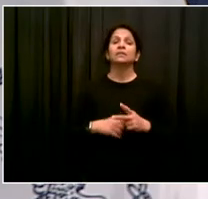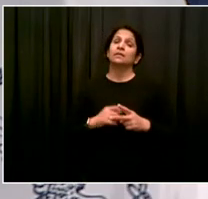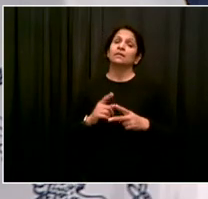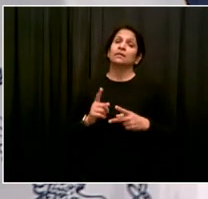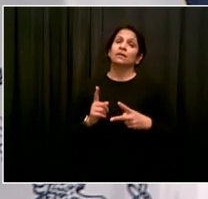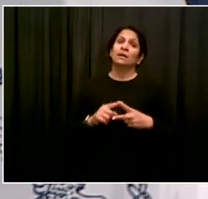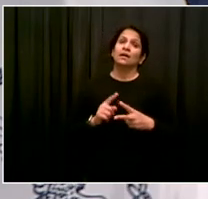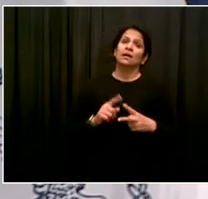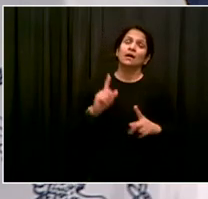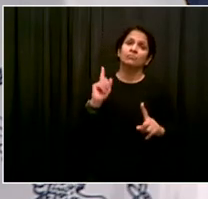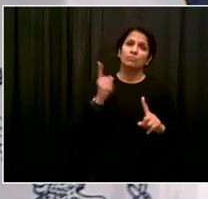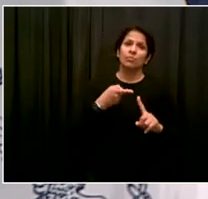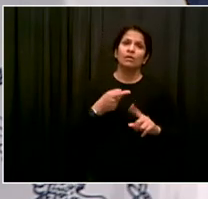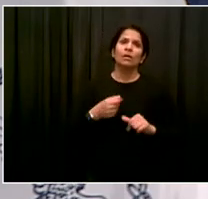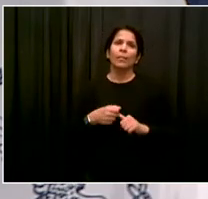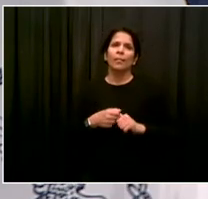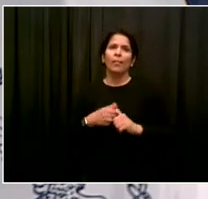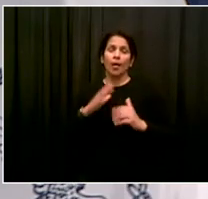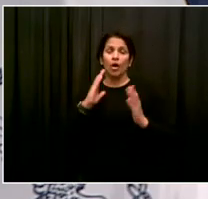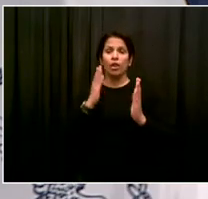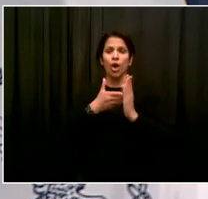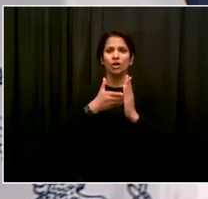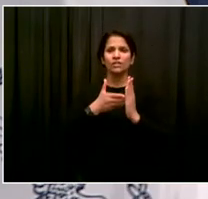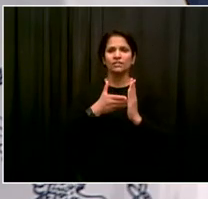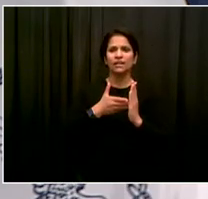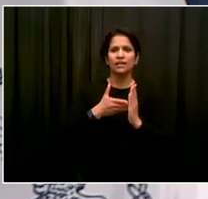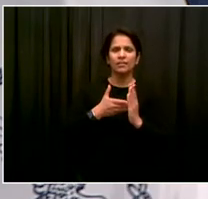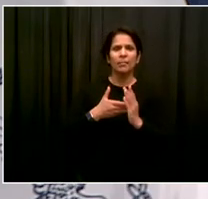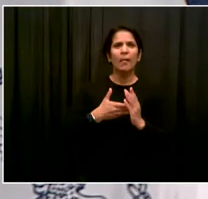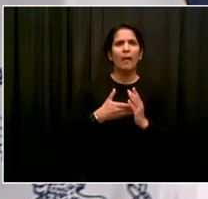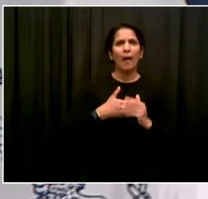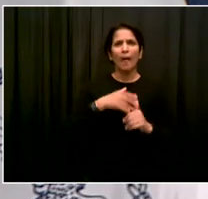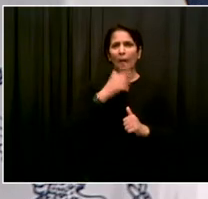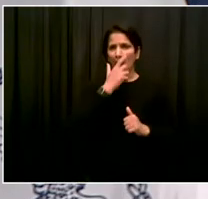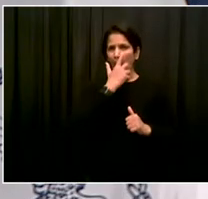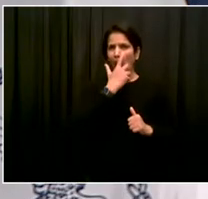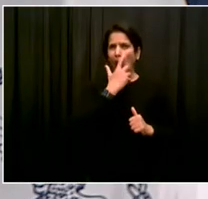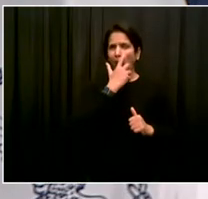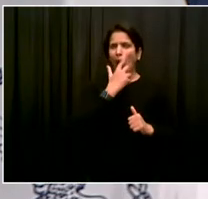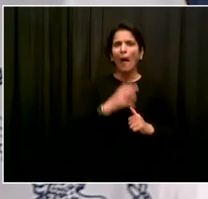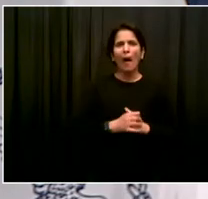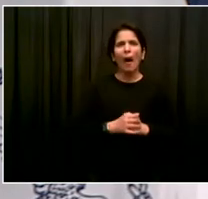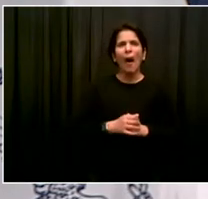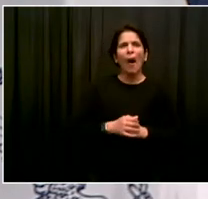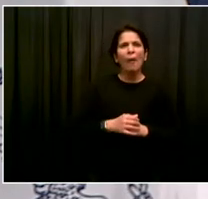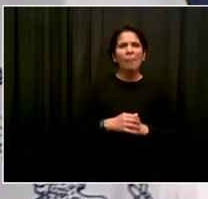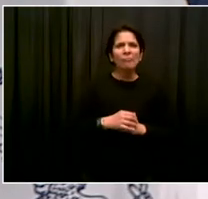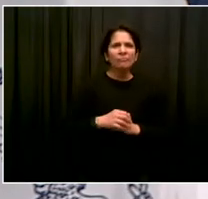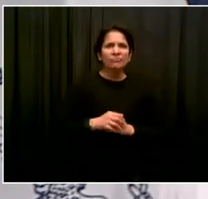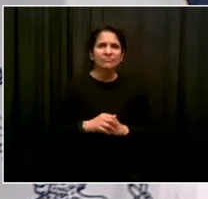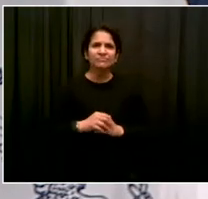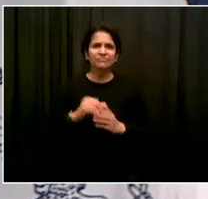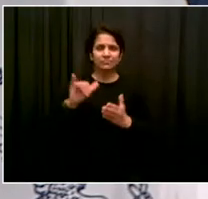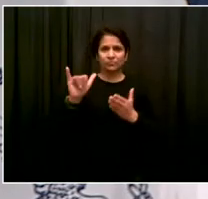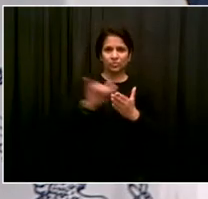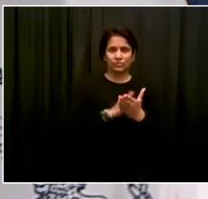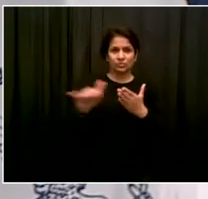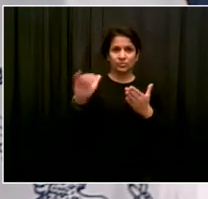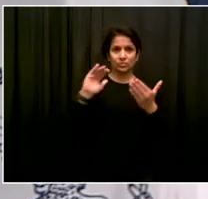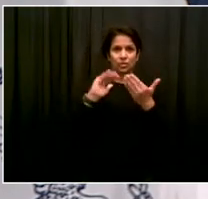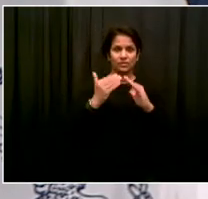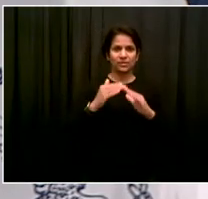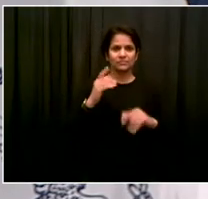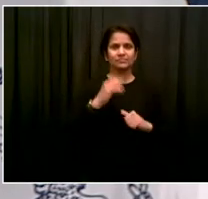on some the line of questioning that Pat was getting at. mean, New York is still very much addicted to the products that big oil is selling.